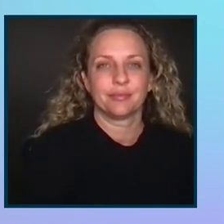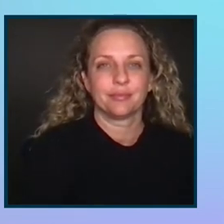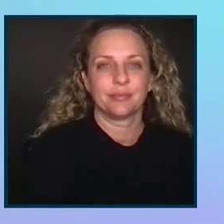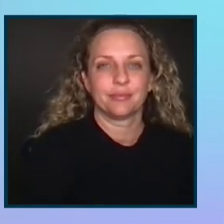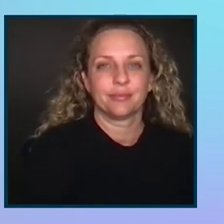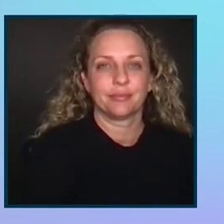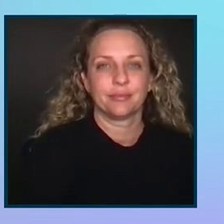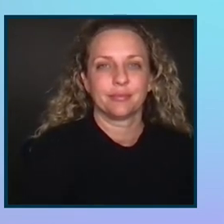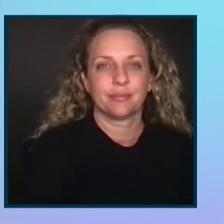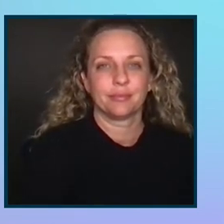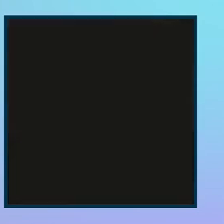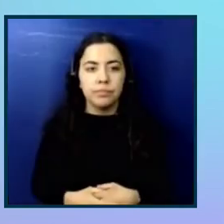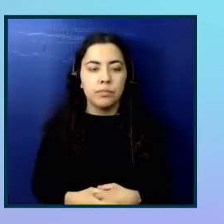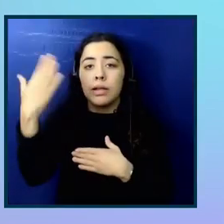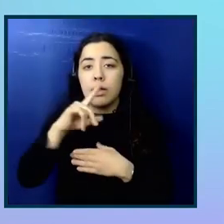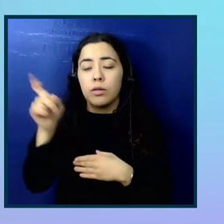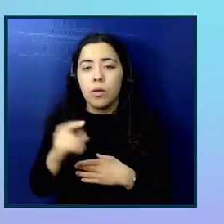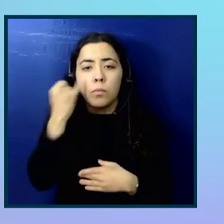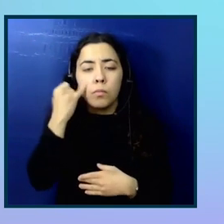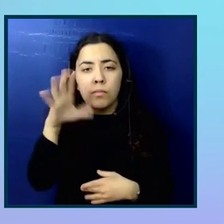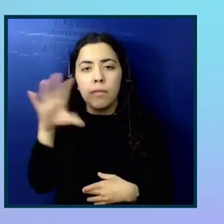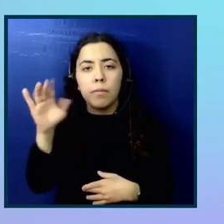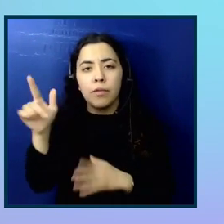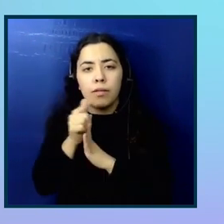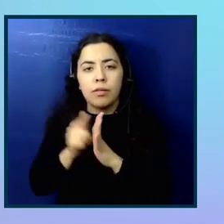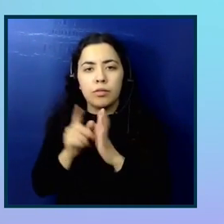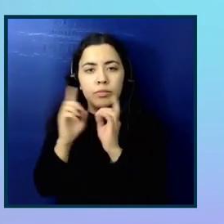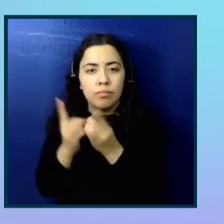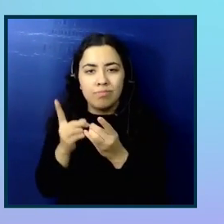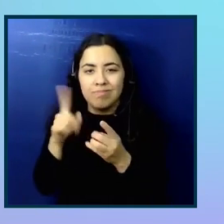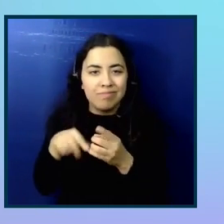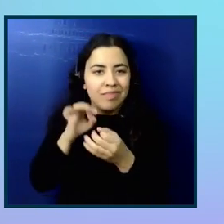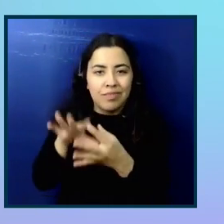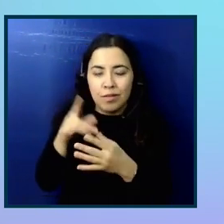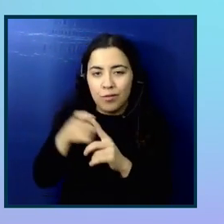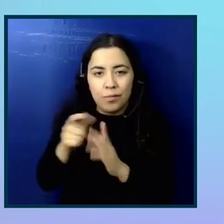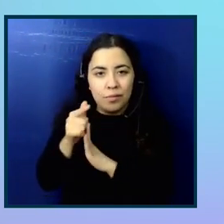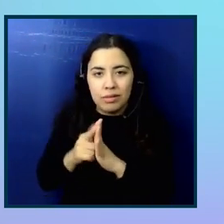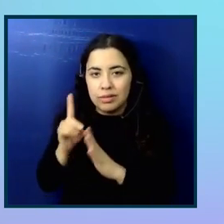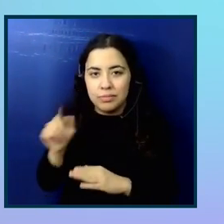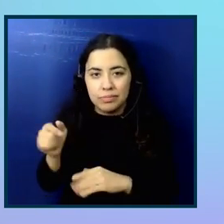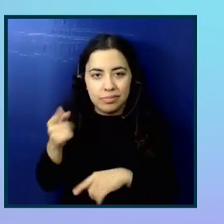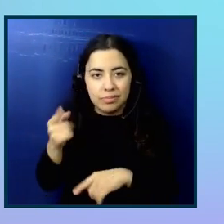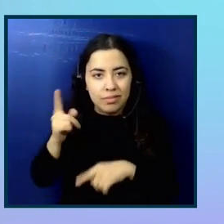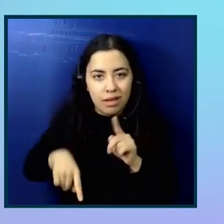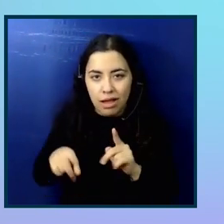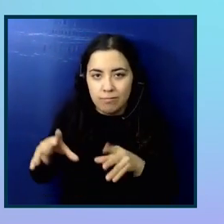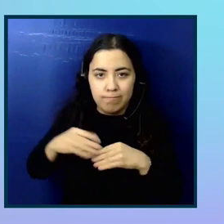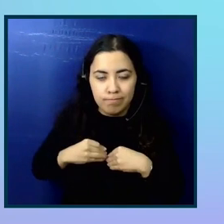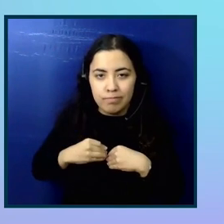department says we cannot from people with disabilities, regardless of our legal obligation to be